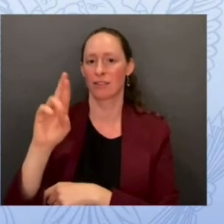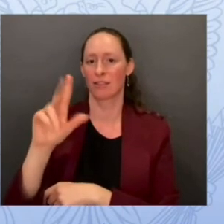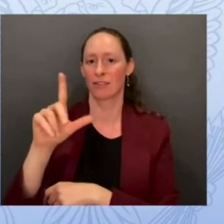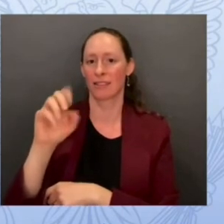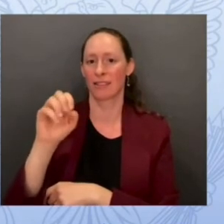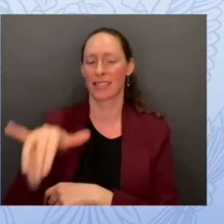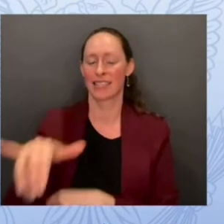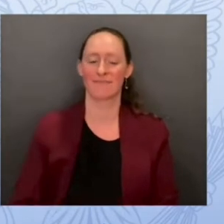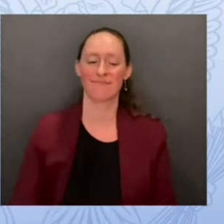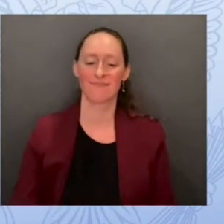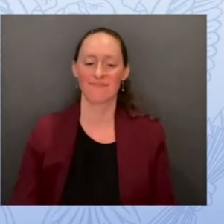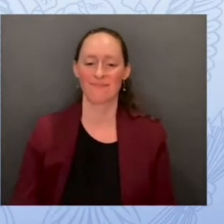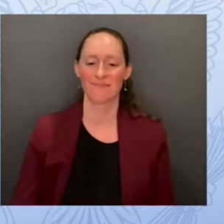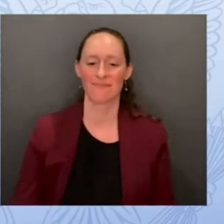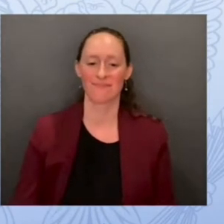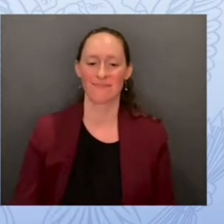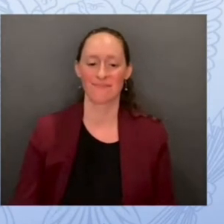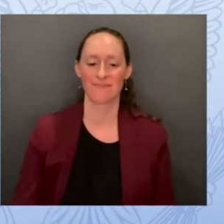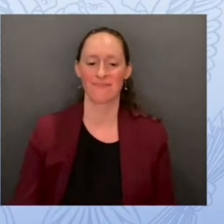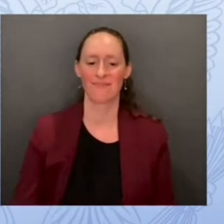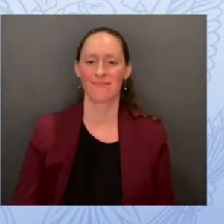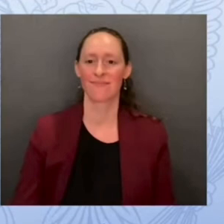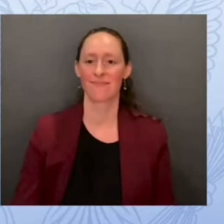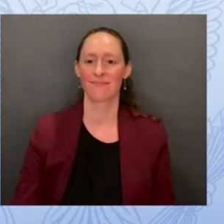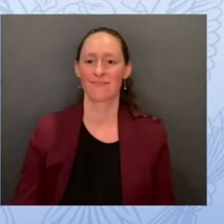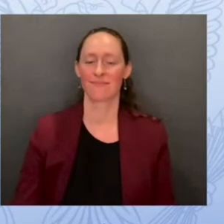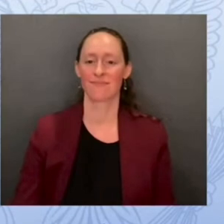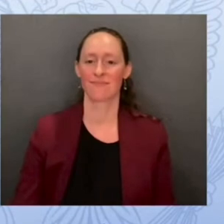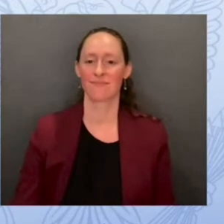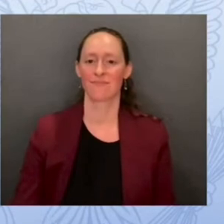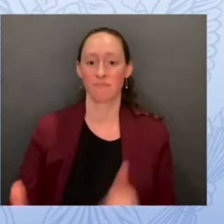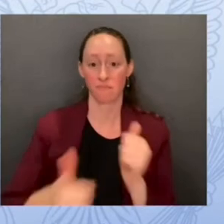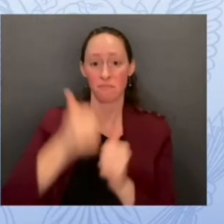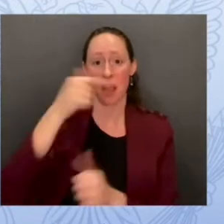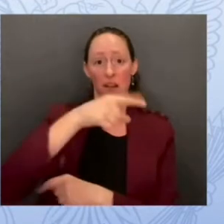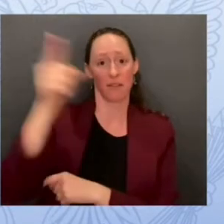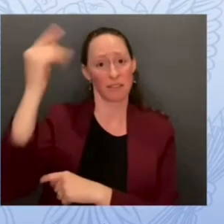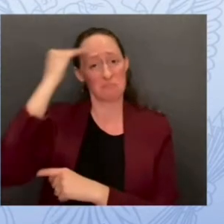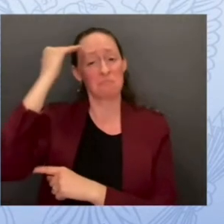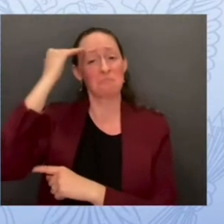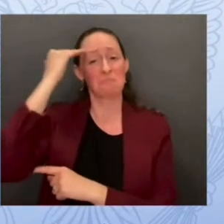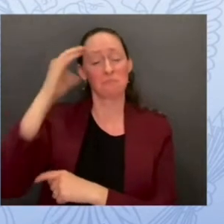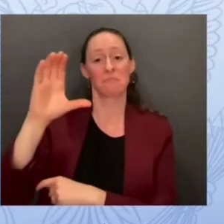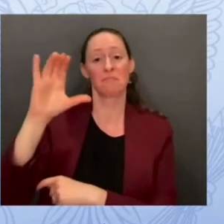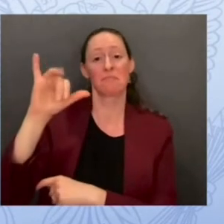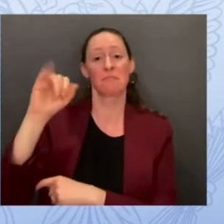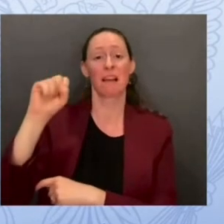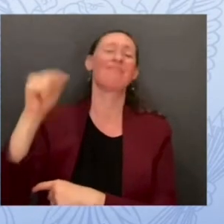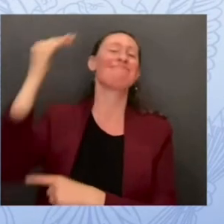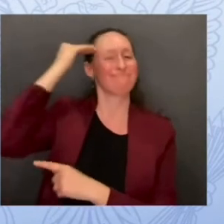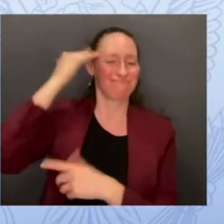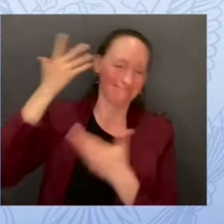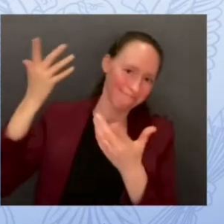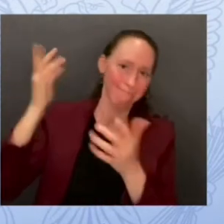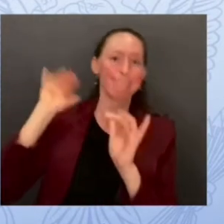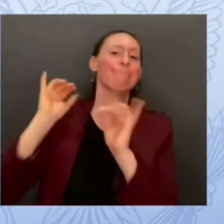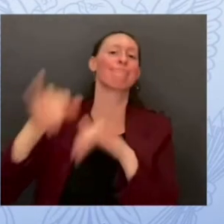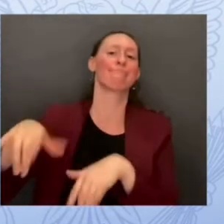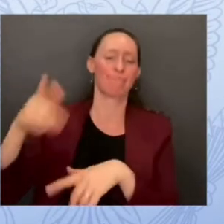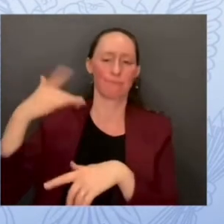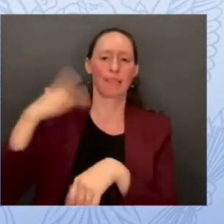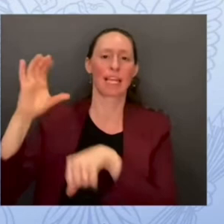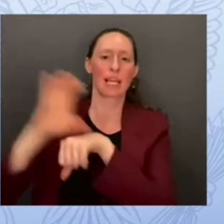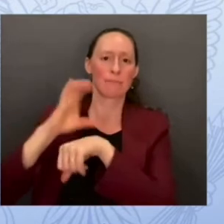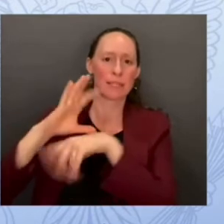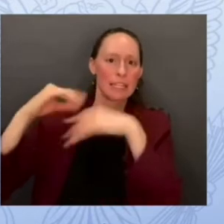what cisa is what we do cyber security and infrastructure security agency we love security so much we needed it twice in our